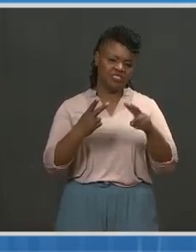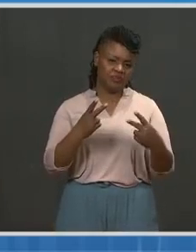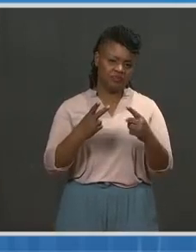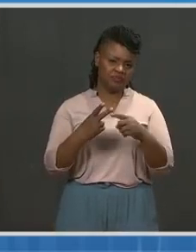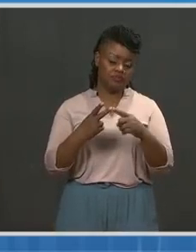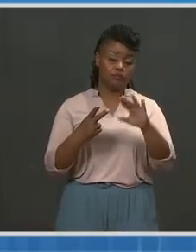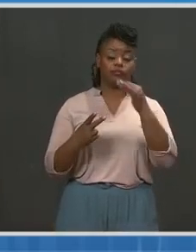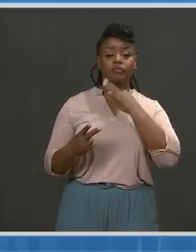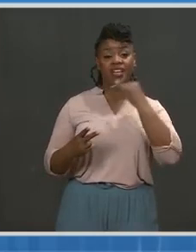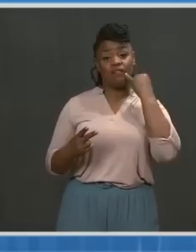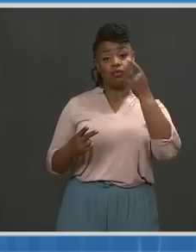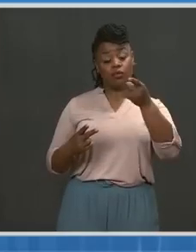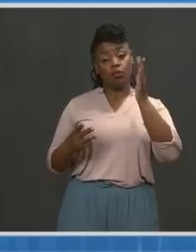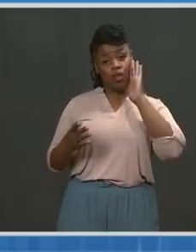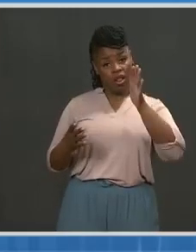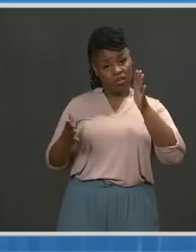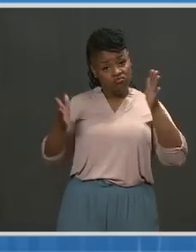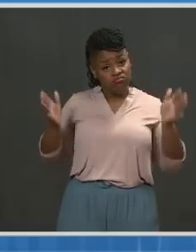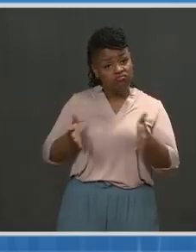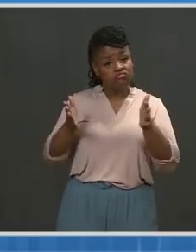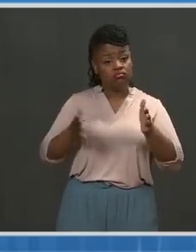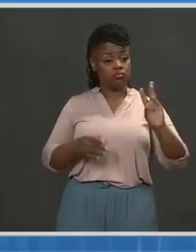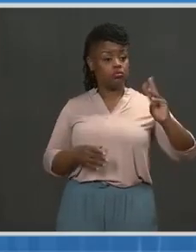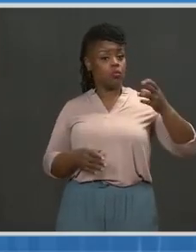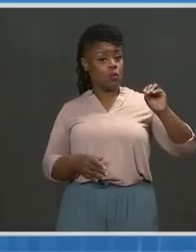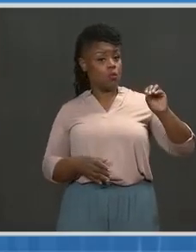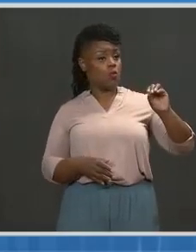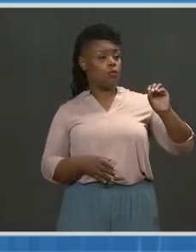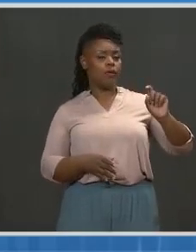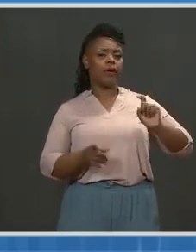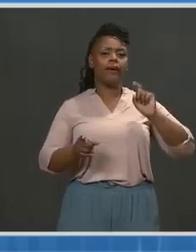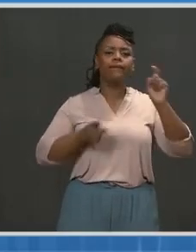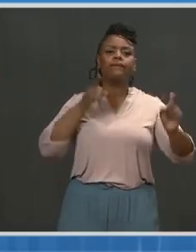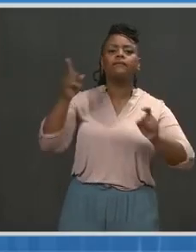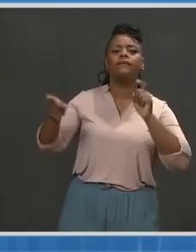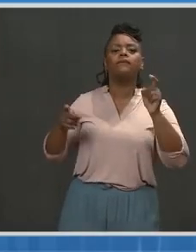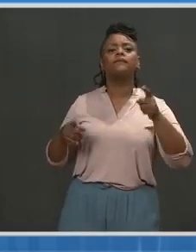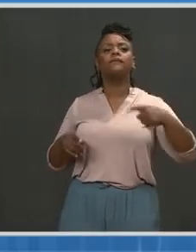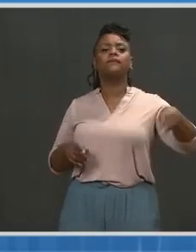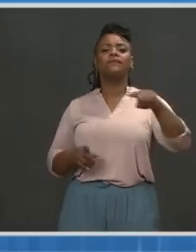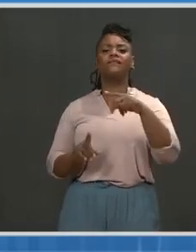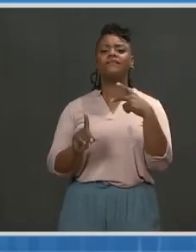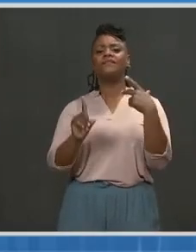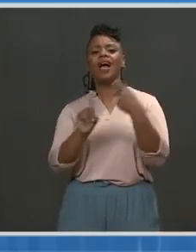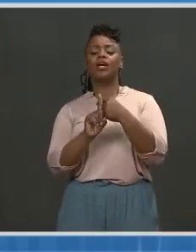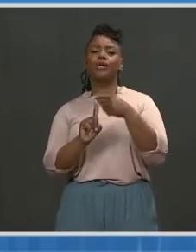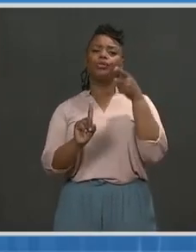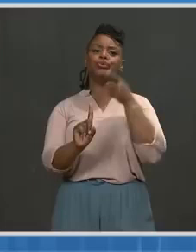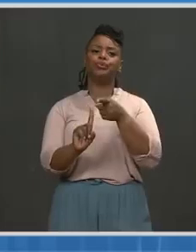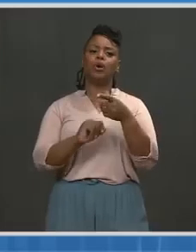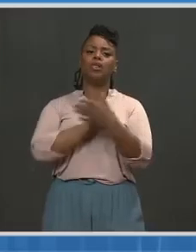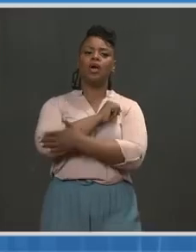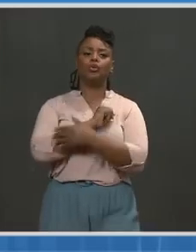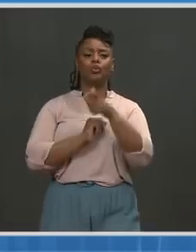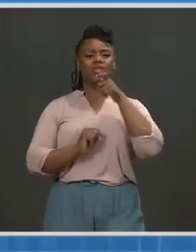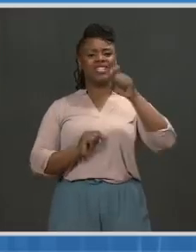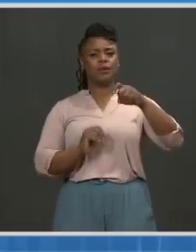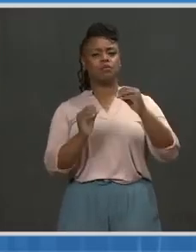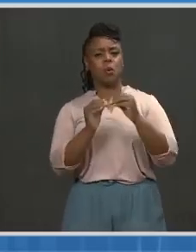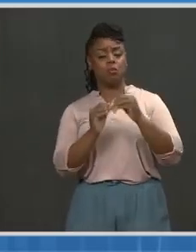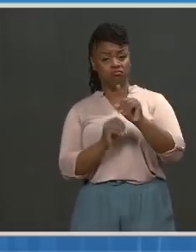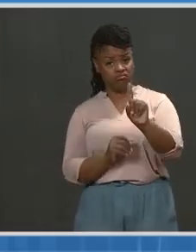also to countries that most need it? And do you believe the world should send help to Brazil to also